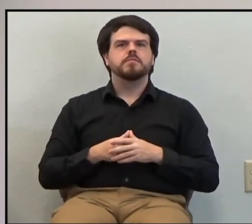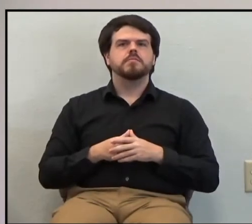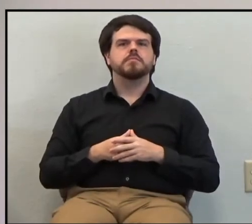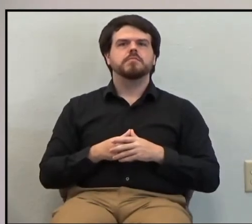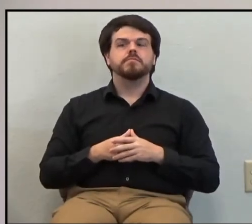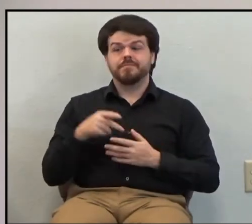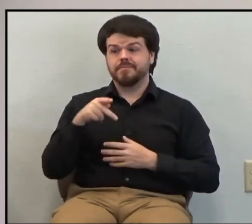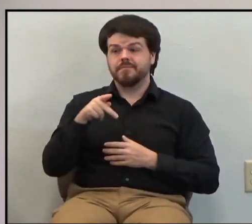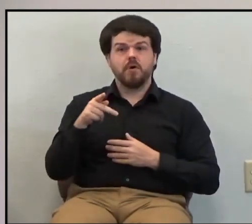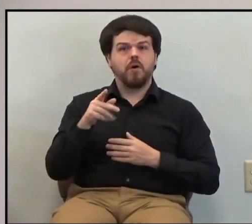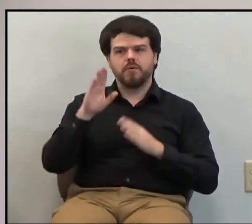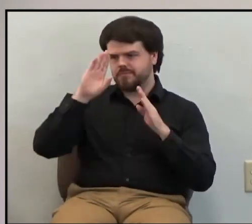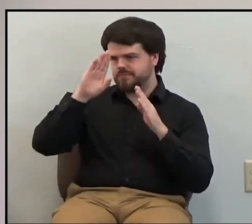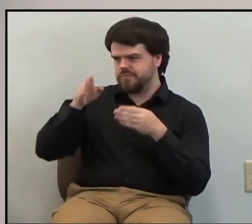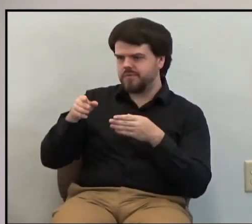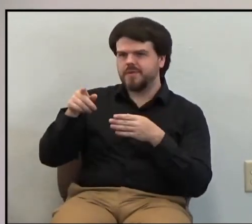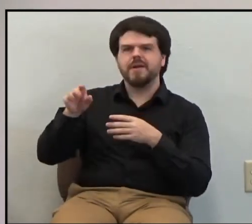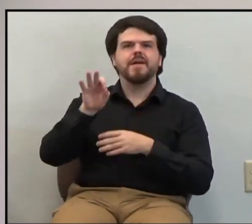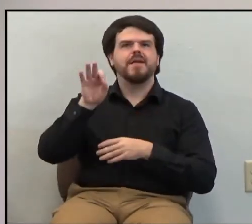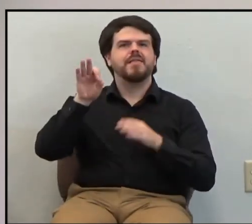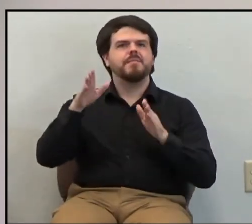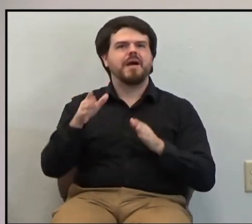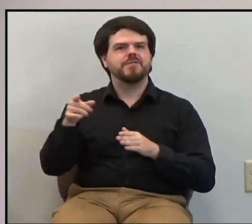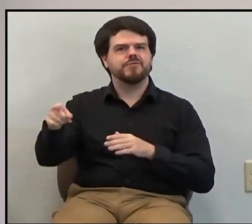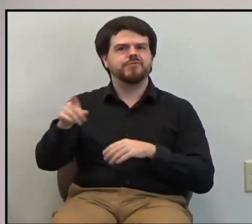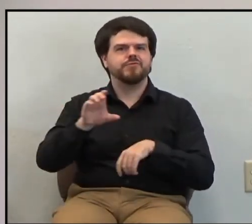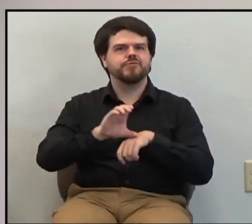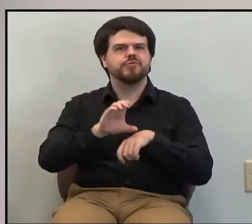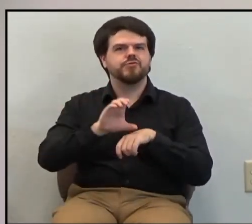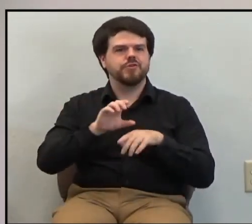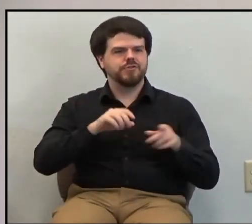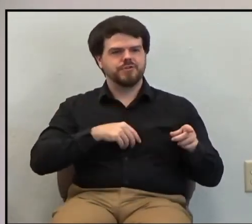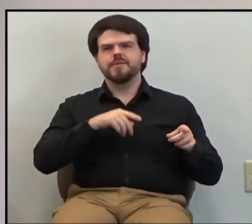Paul turned to the pastor of the church in Ephesus.